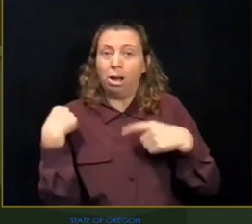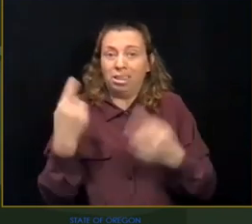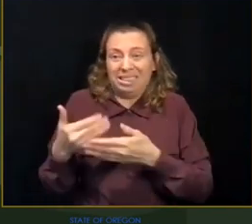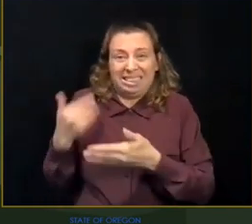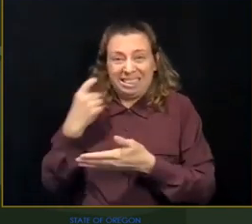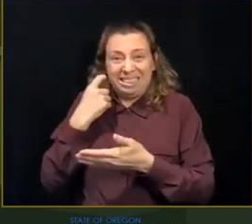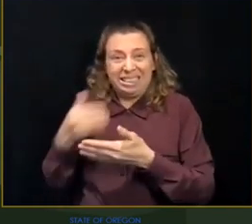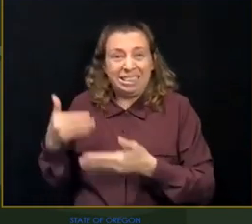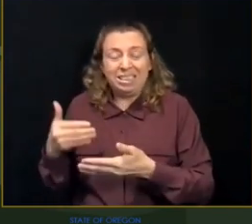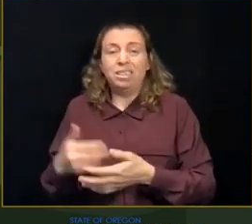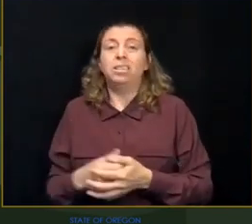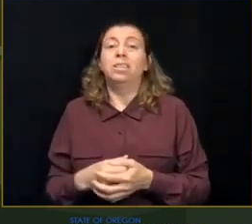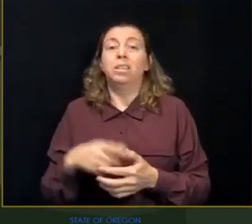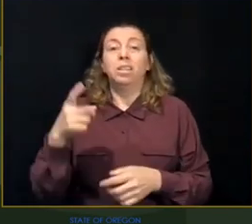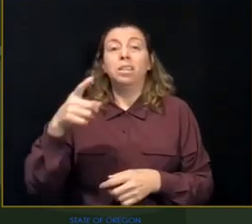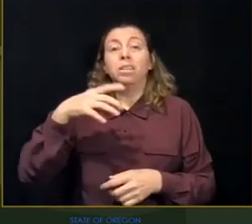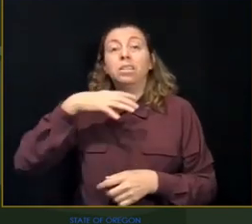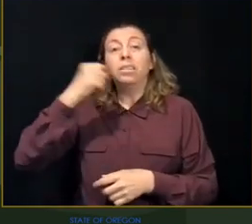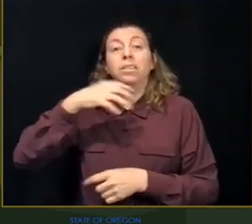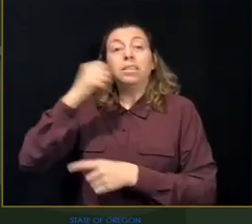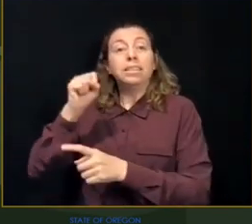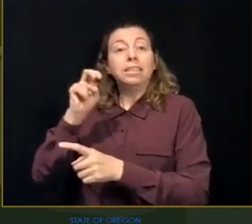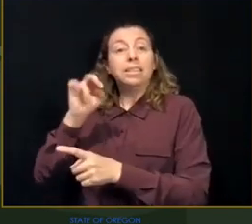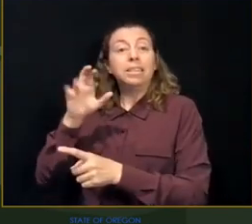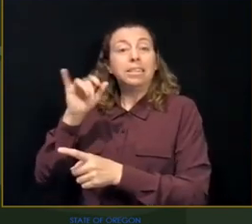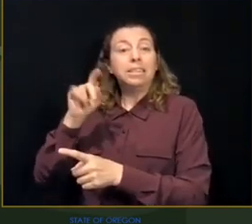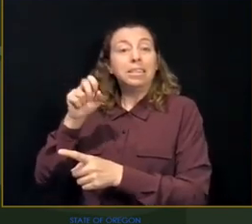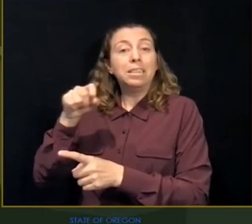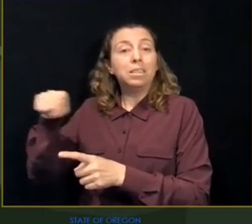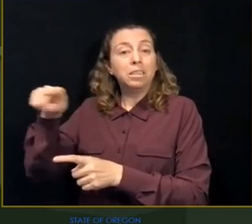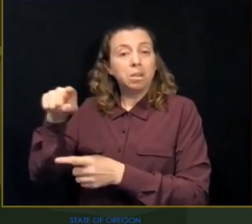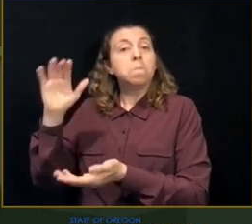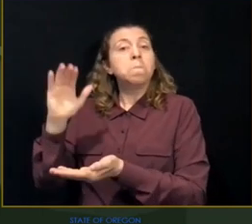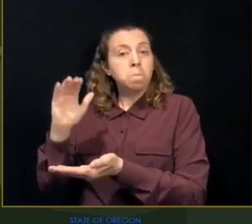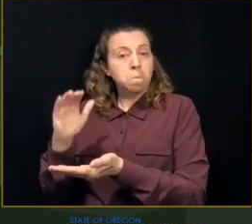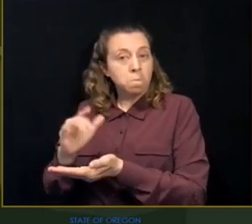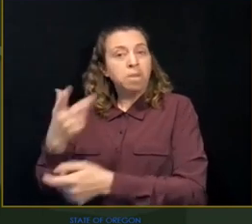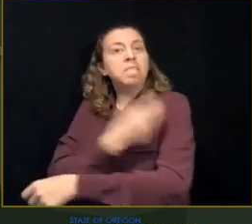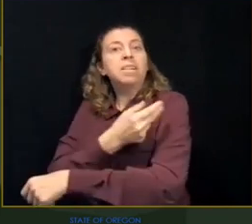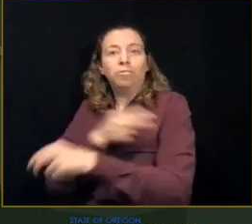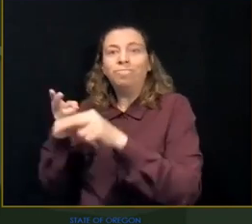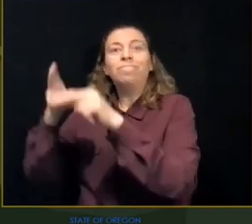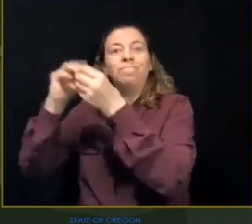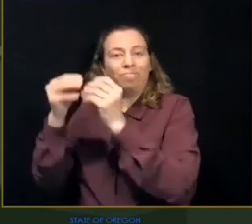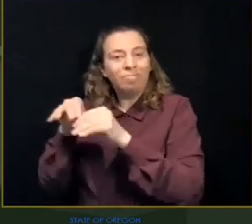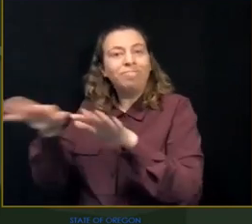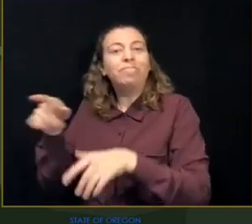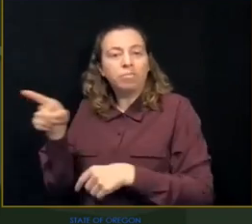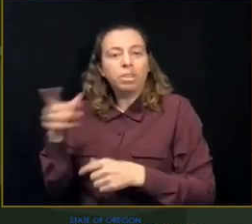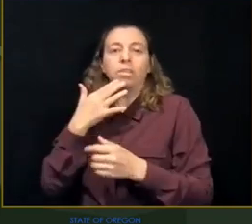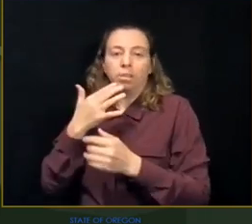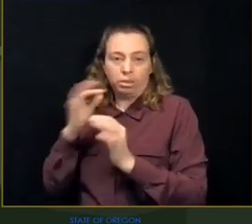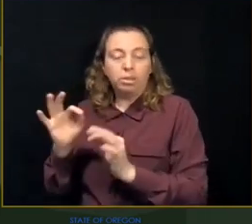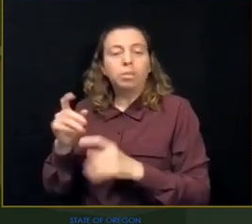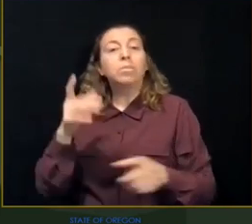thanks to vaccinations, COVID-19 is now knocking more younger people off their feet. The portion